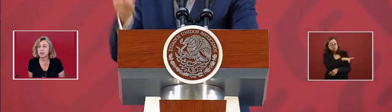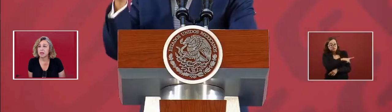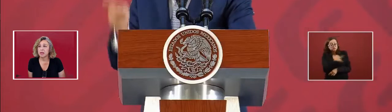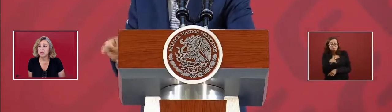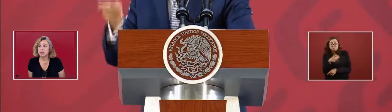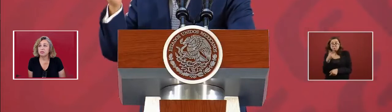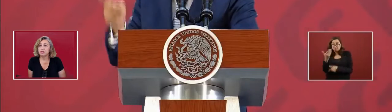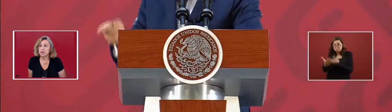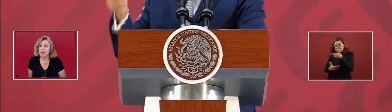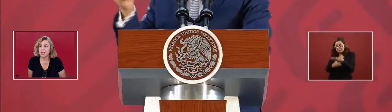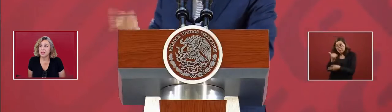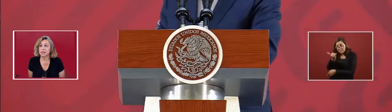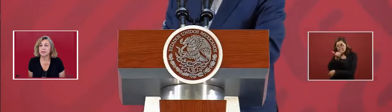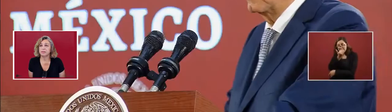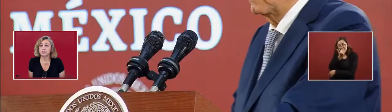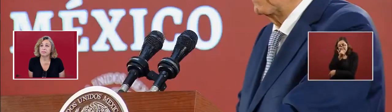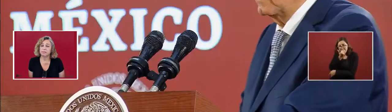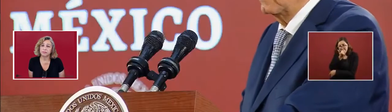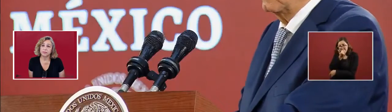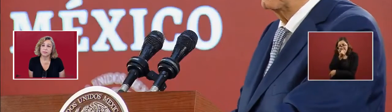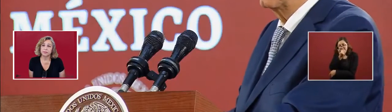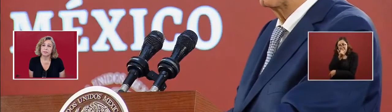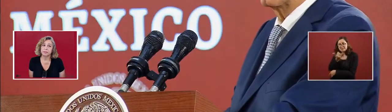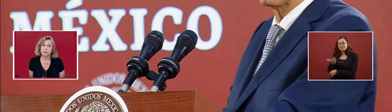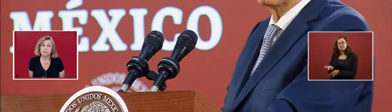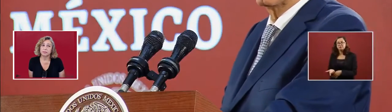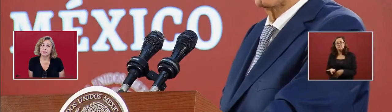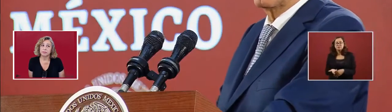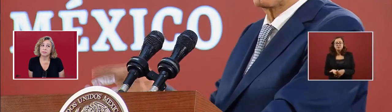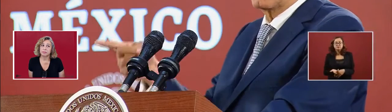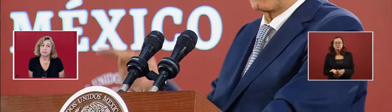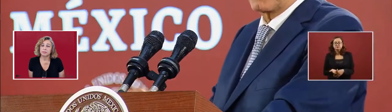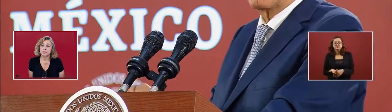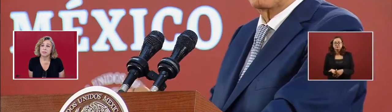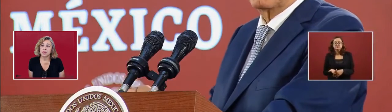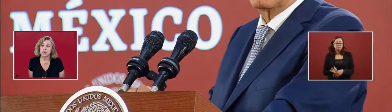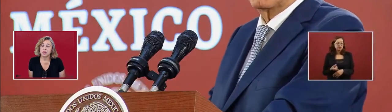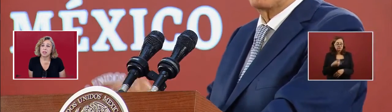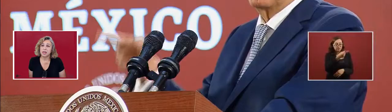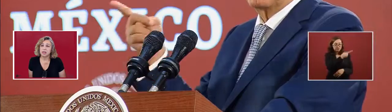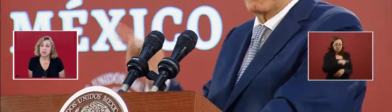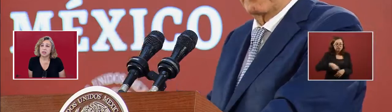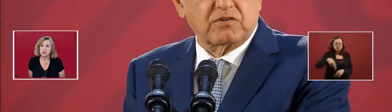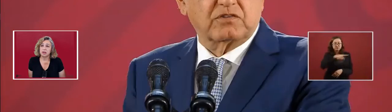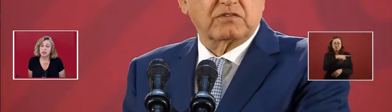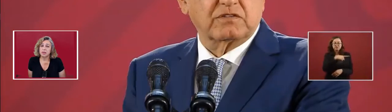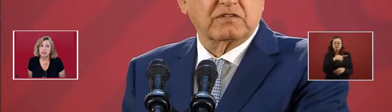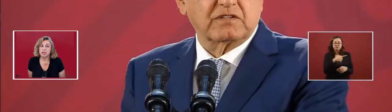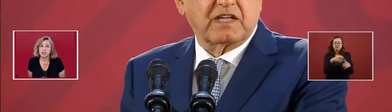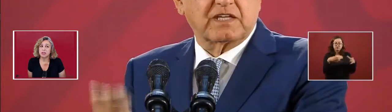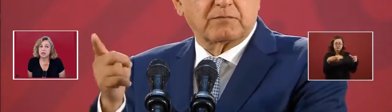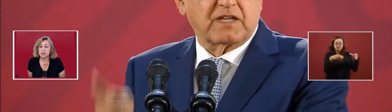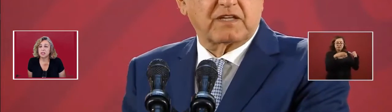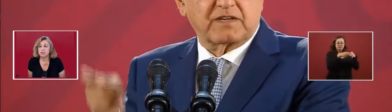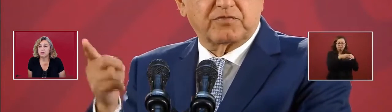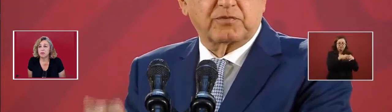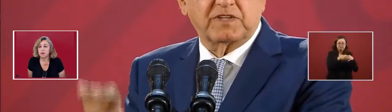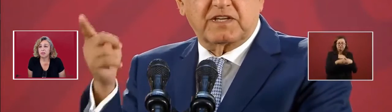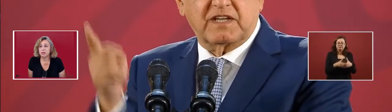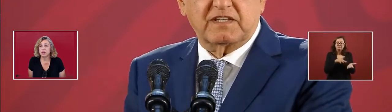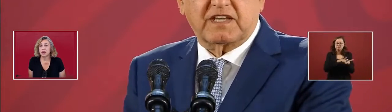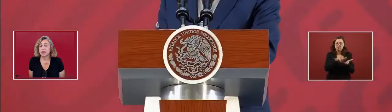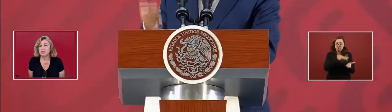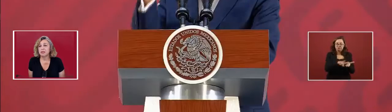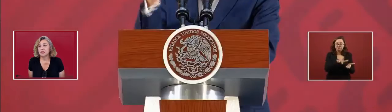Those that took this